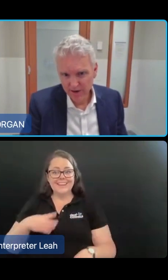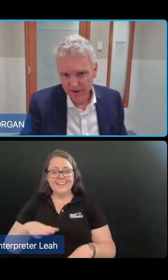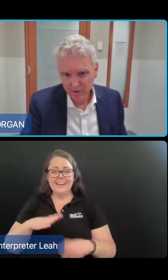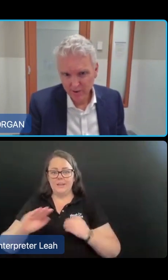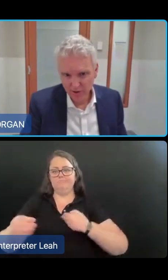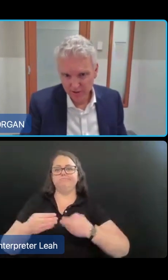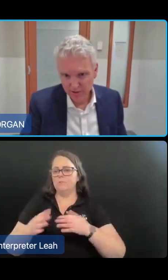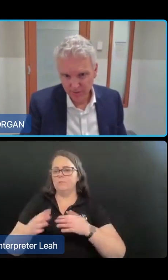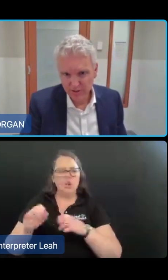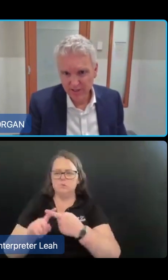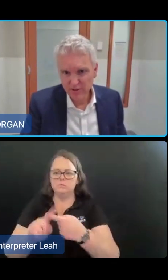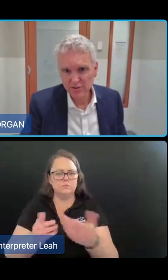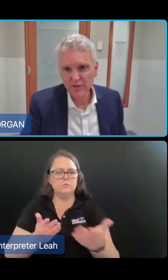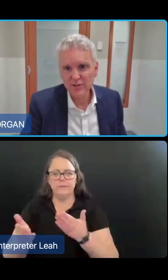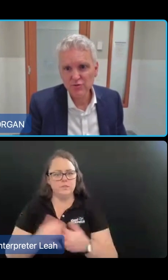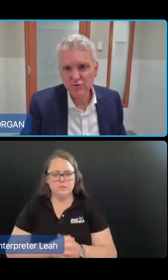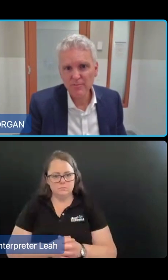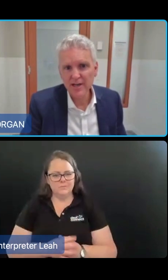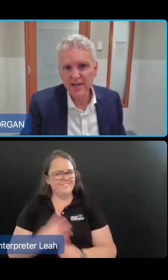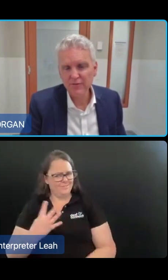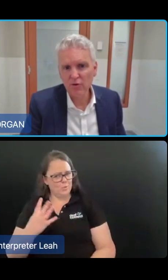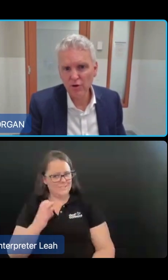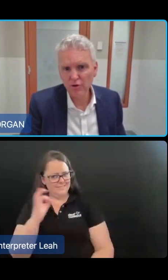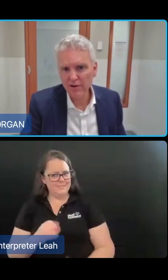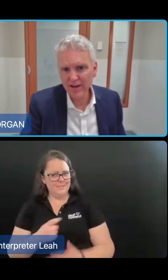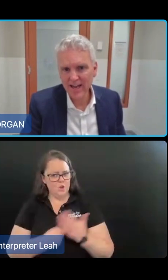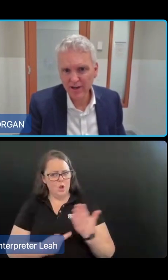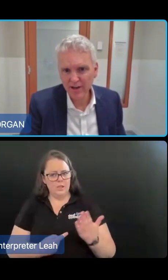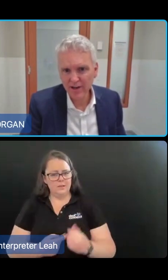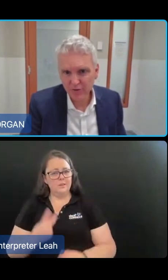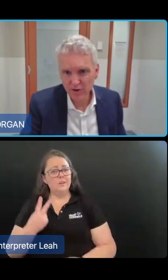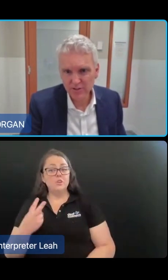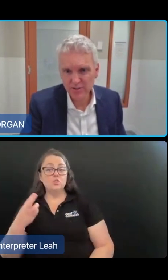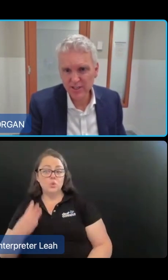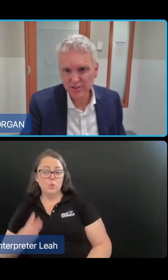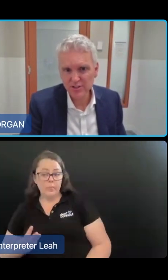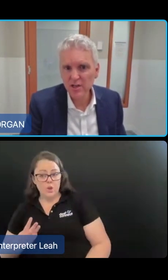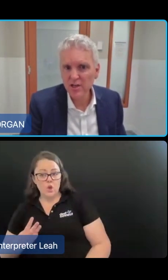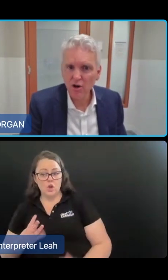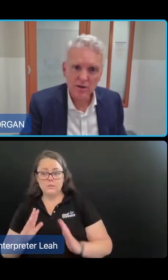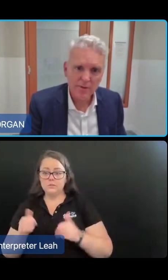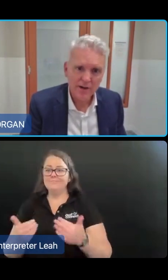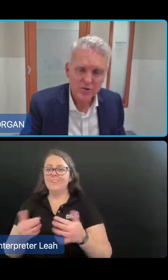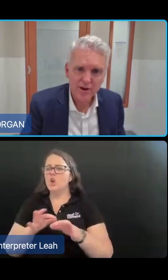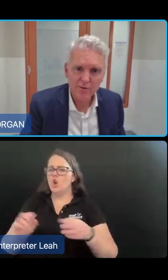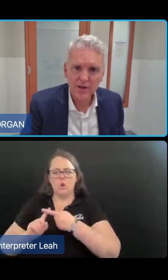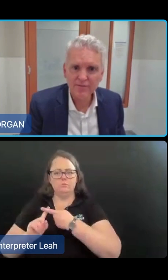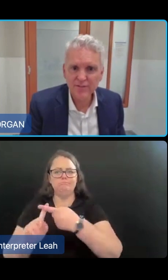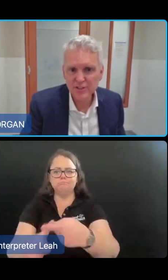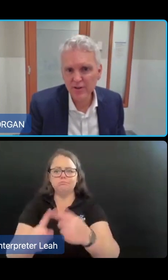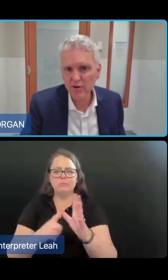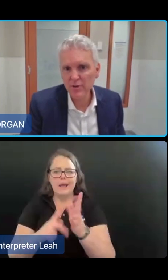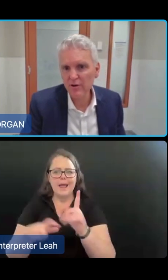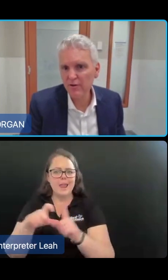these, around two thirds received a service recommendation for non-ongoing allied health services such as occupational therapy,